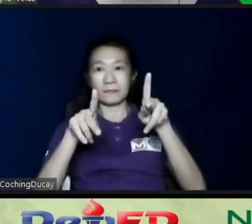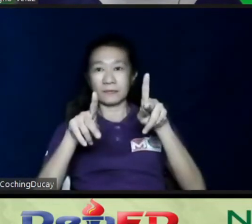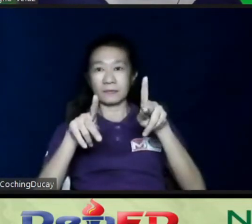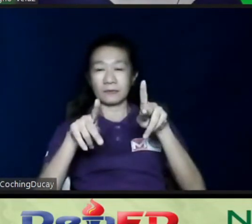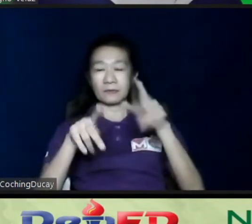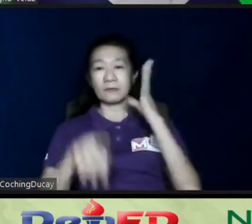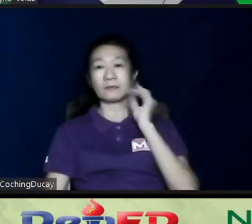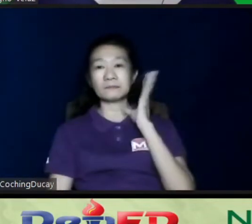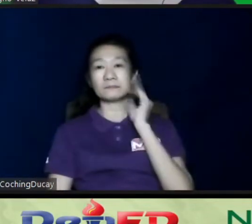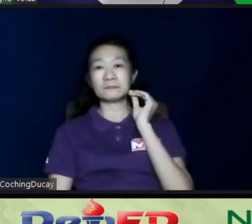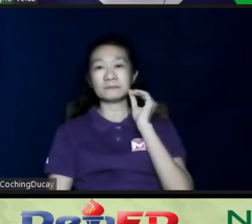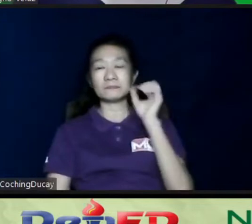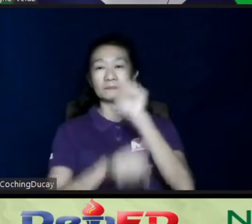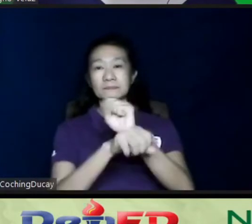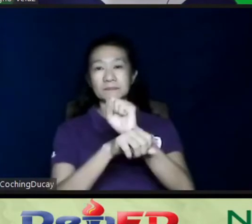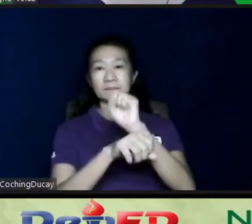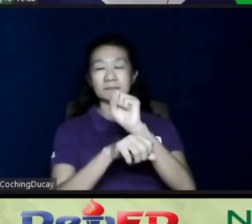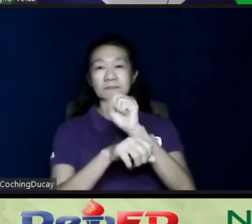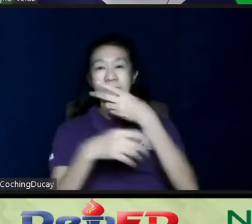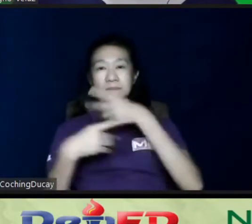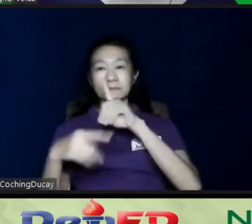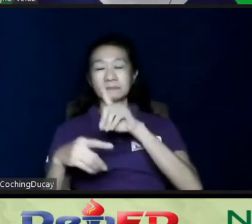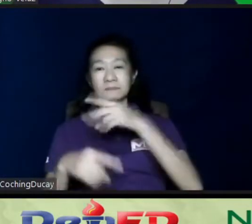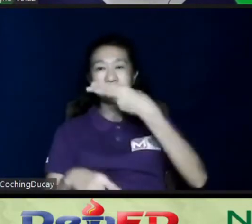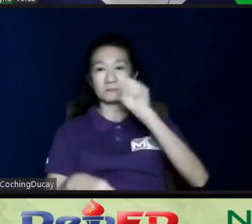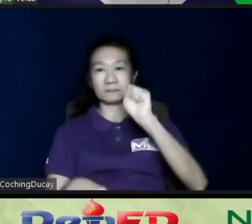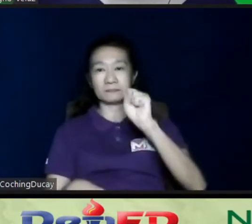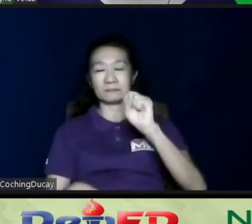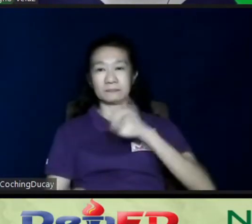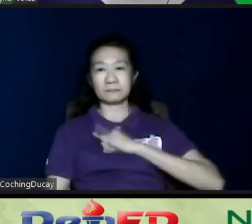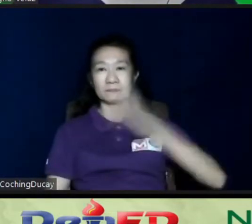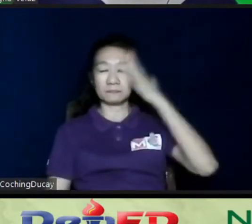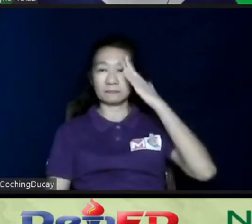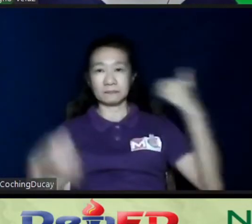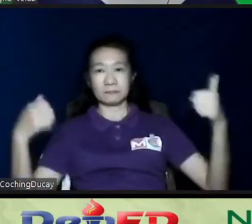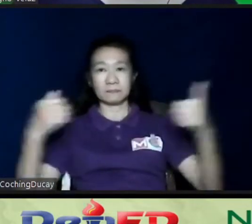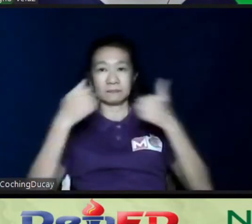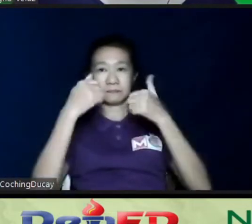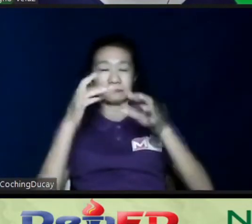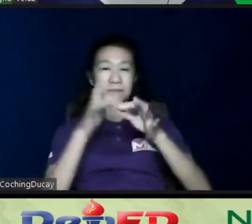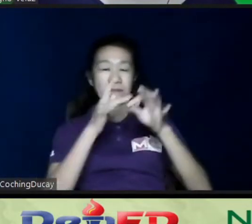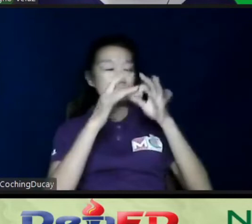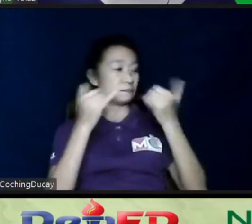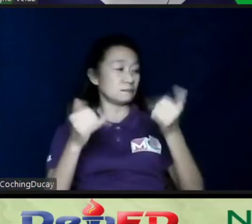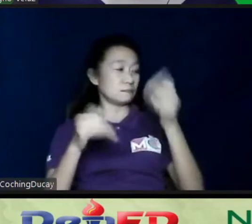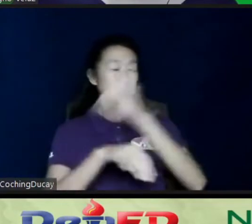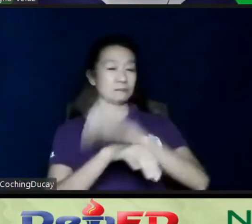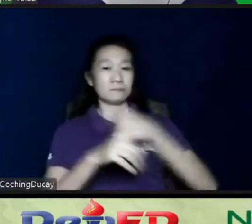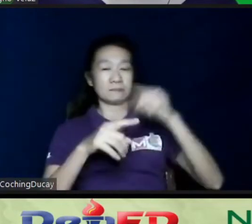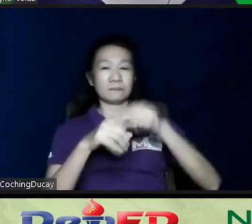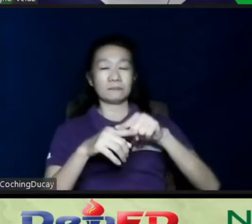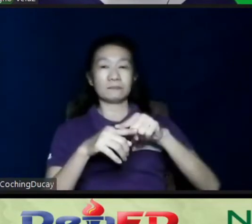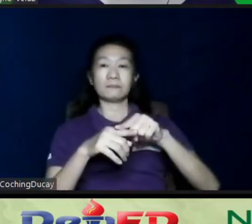experience work within their high school curriculum. So, know that can be a challenge, especially these days, when the students are learning